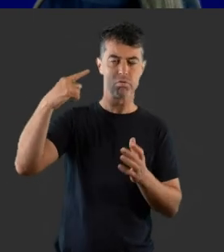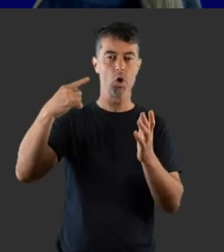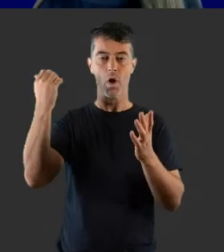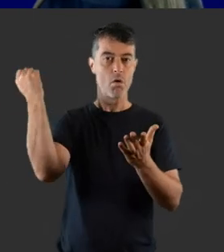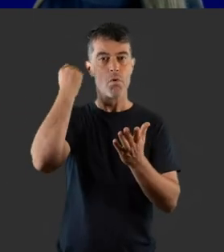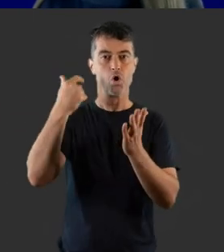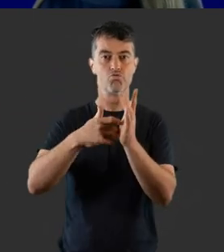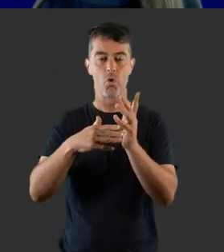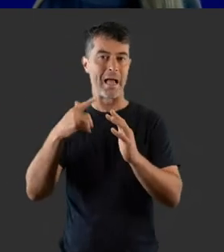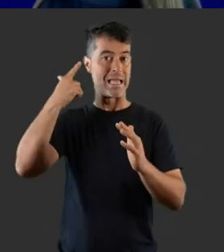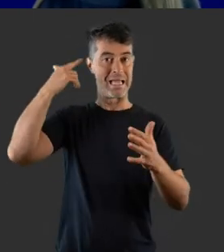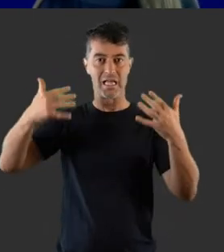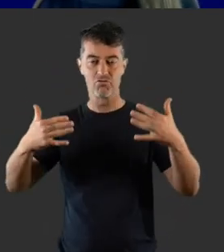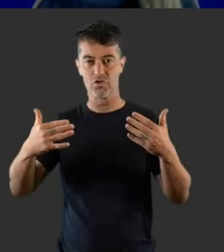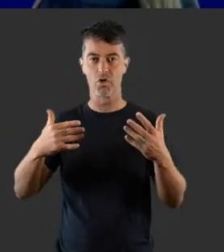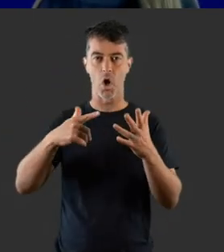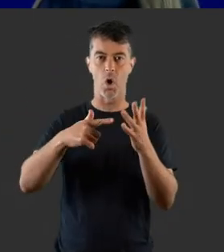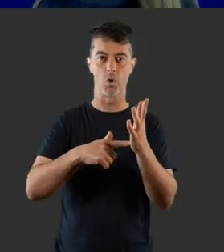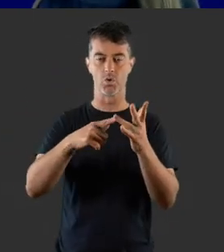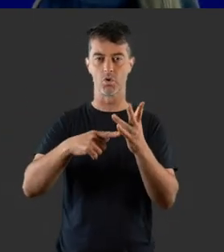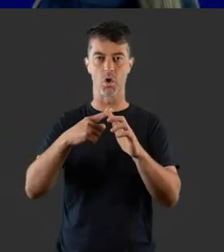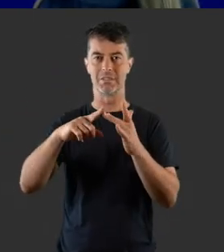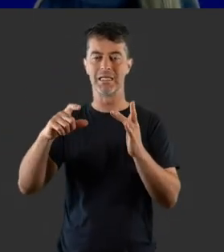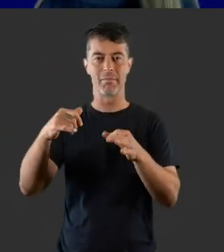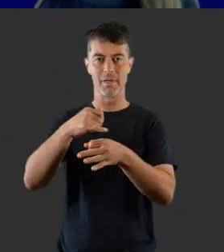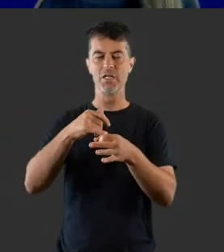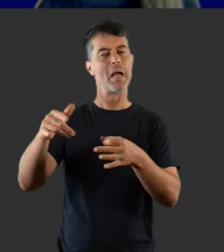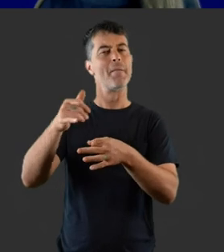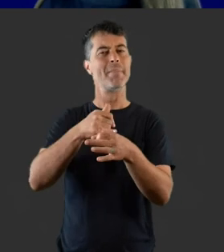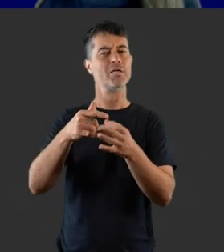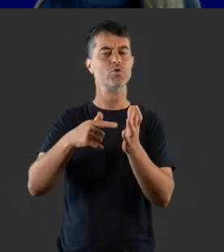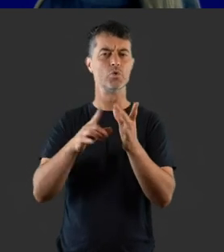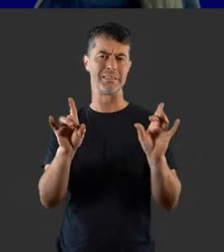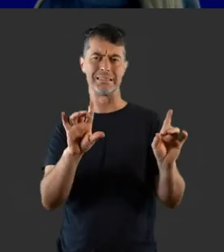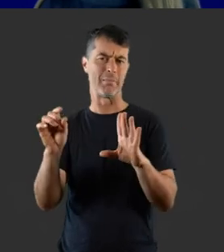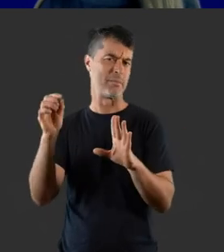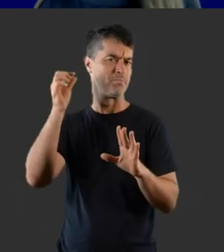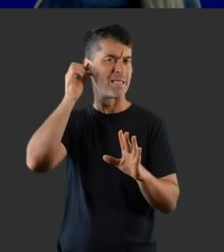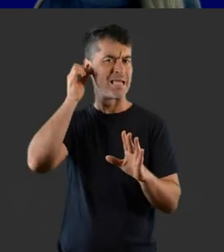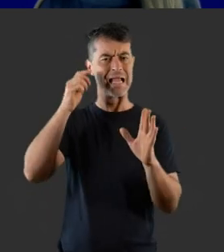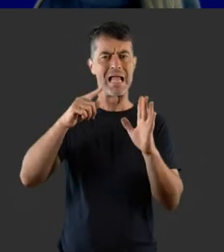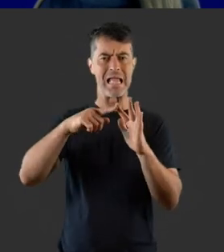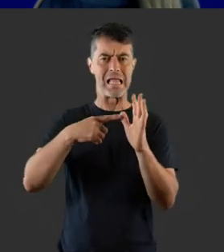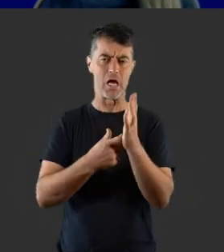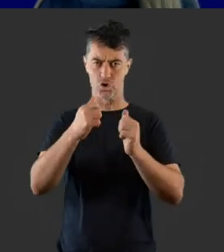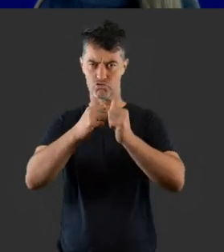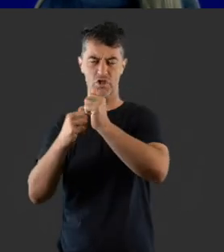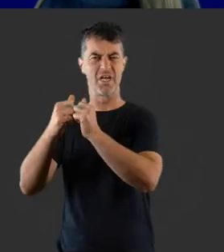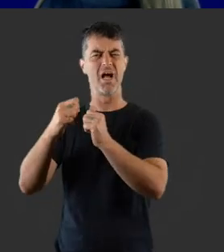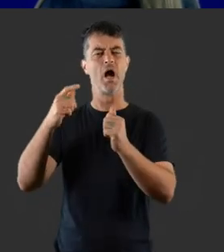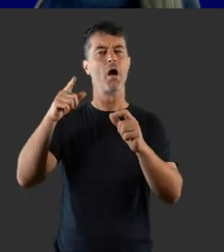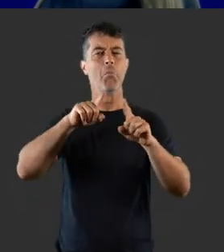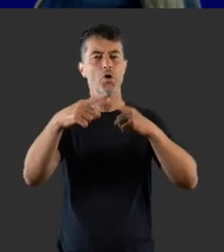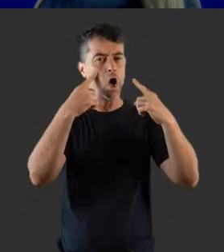trauma or ear injury, ototoxic medications being medicines that cause damage to ear